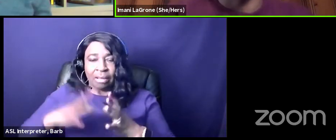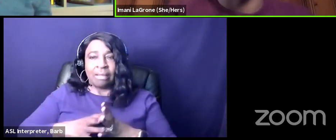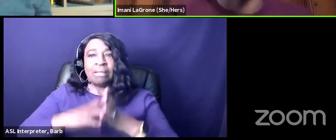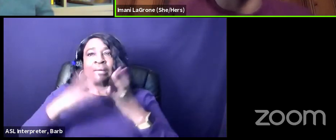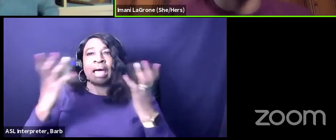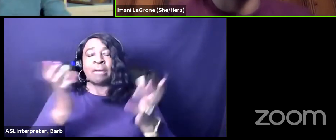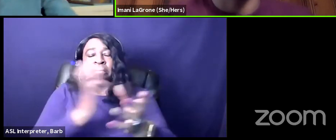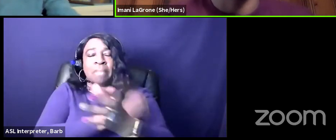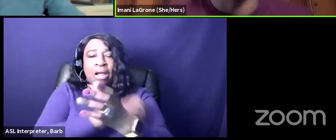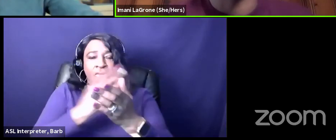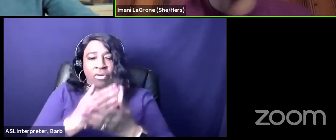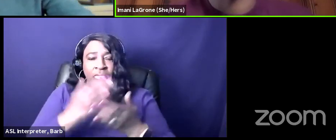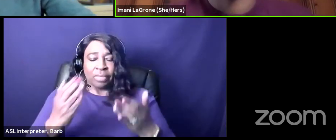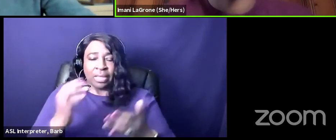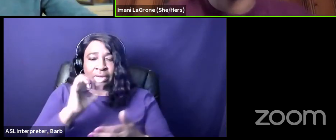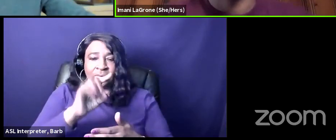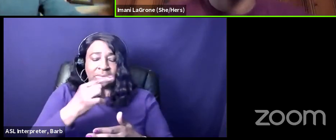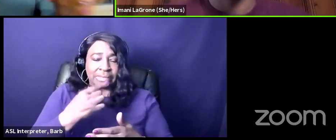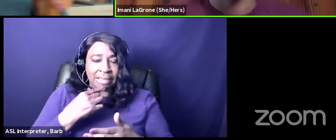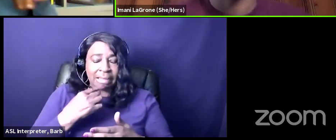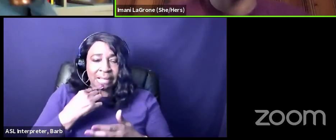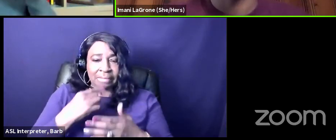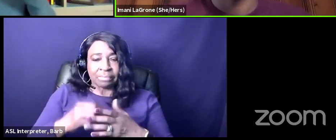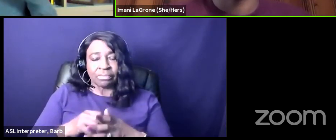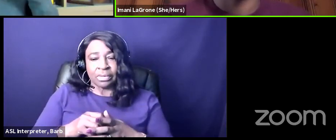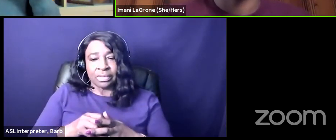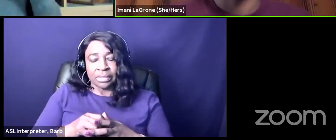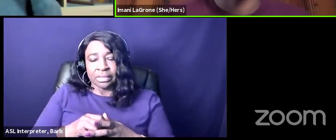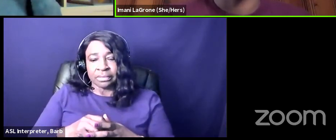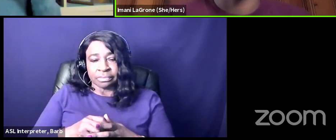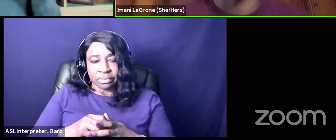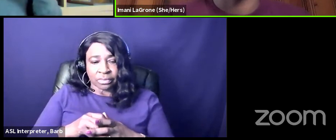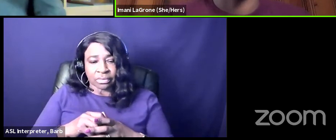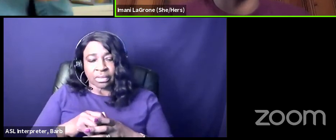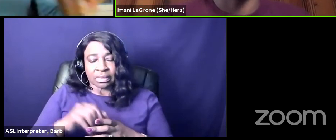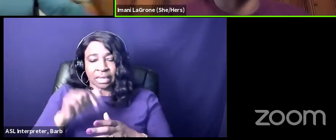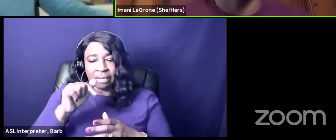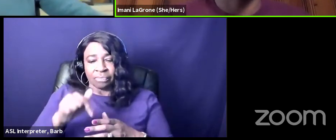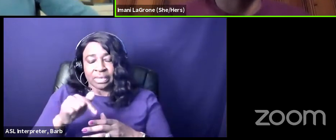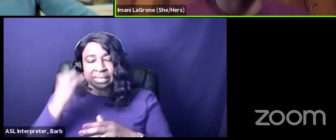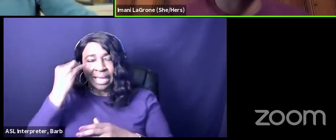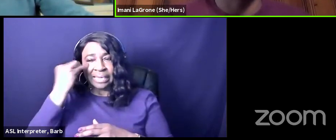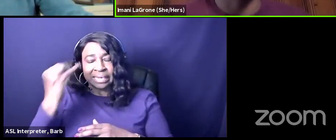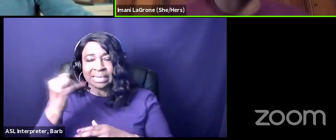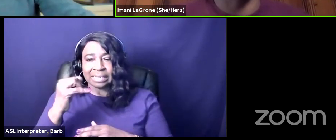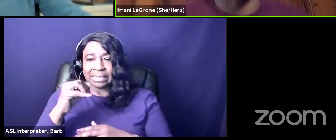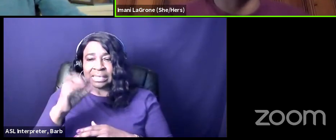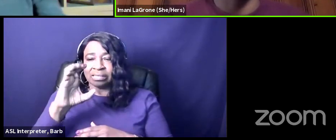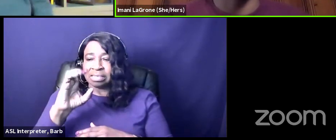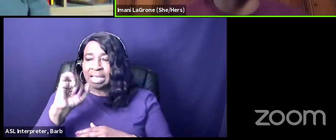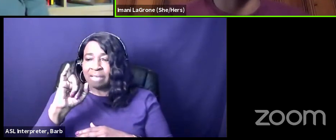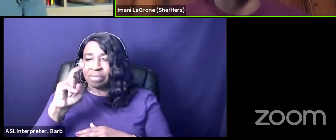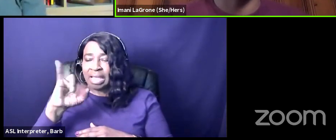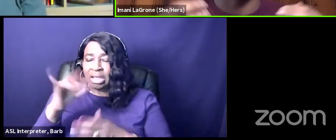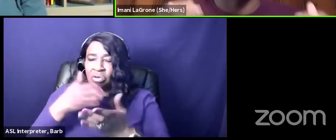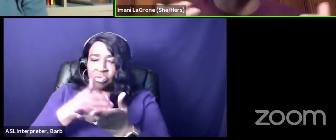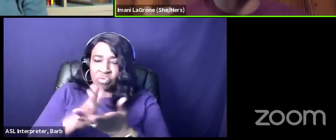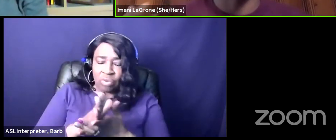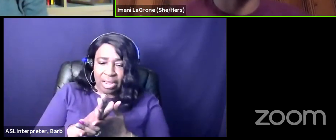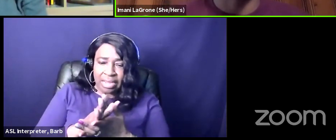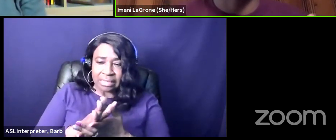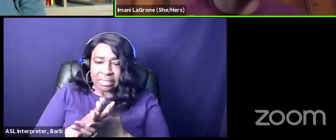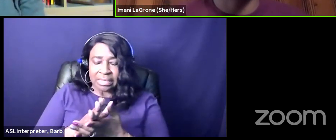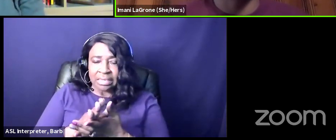things that you mentioned thank you so much for that uh particularly this notion of sort of like purposeful ignorance this notion of